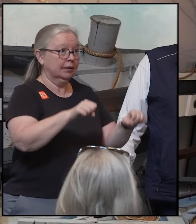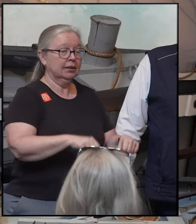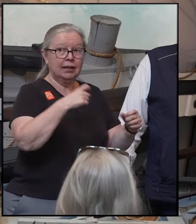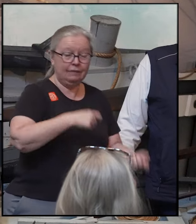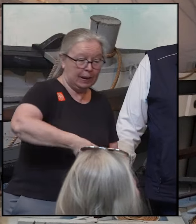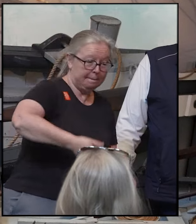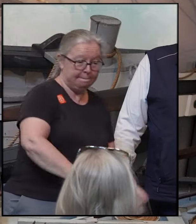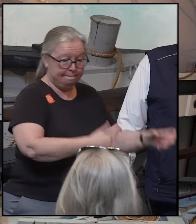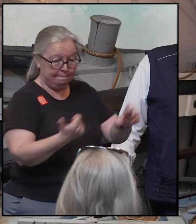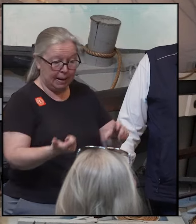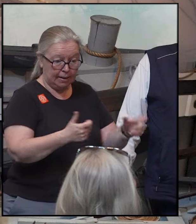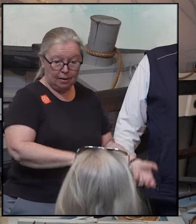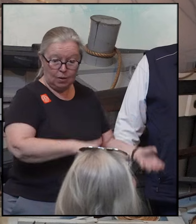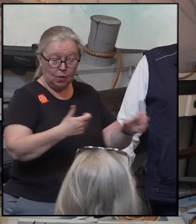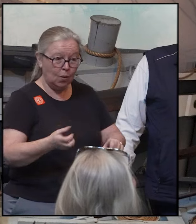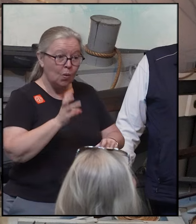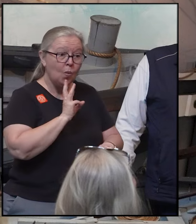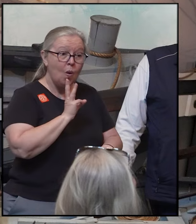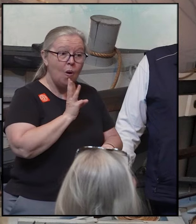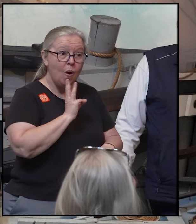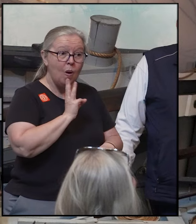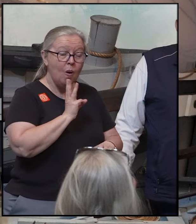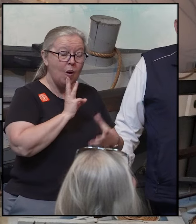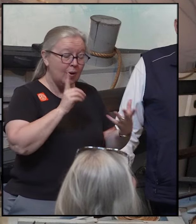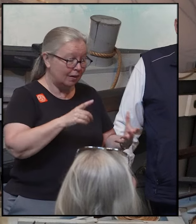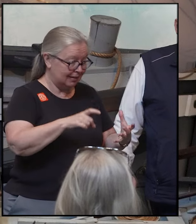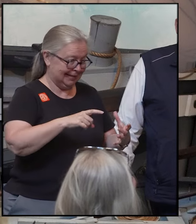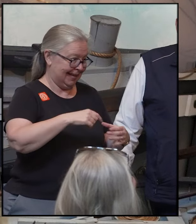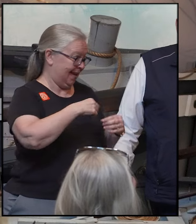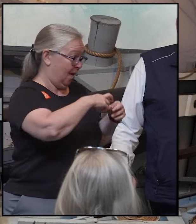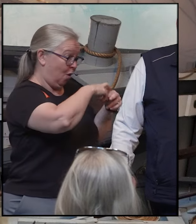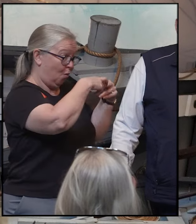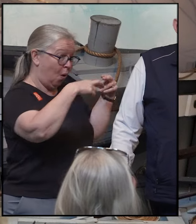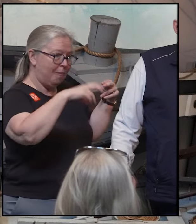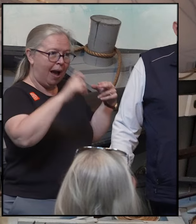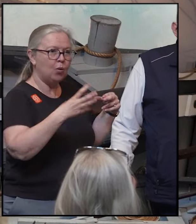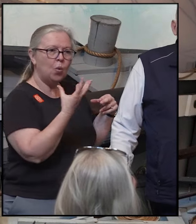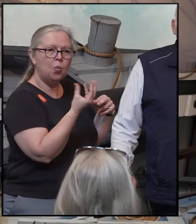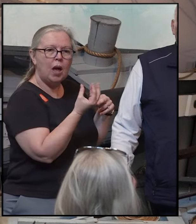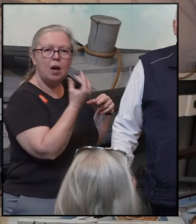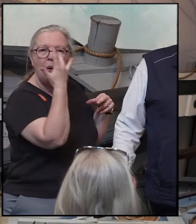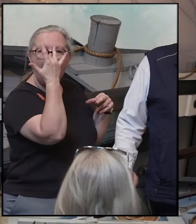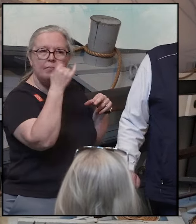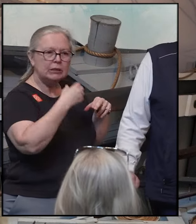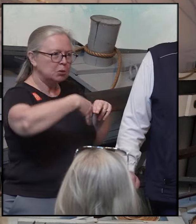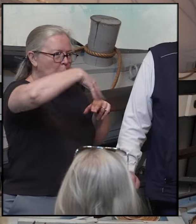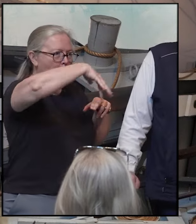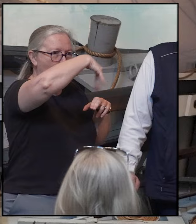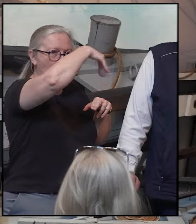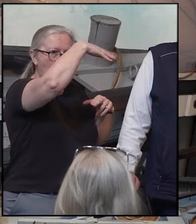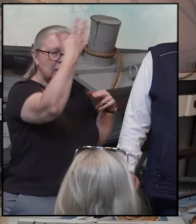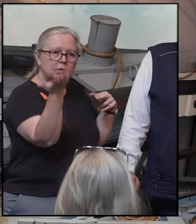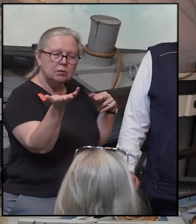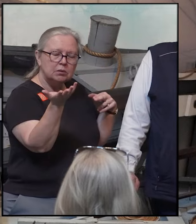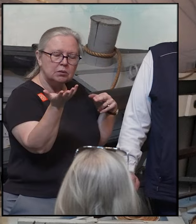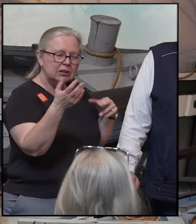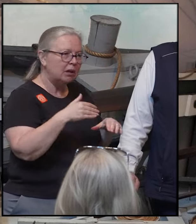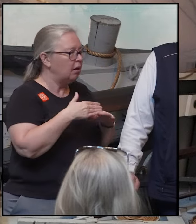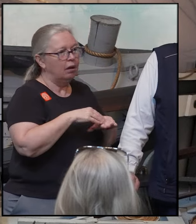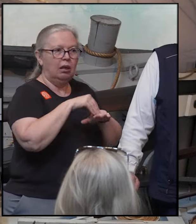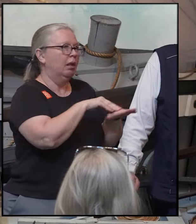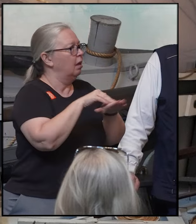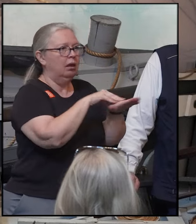whale boat so it didn't sink, and you had to keep the ropes to the harpoons wet. And you're going to ride around the ocean for